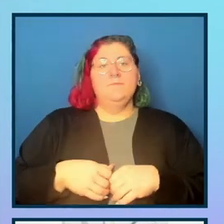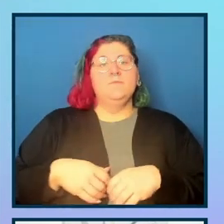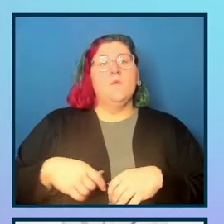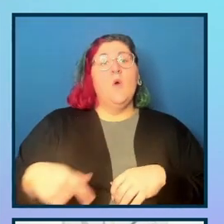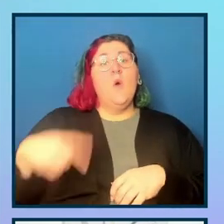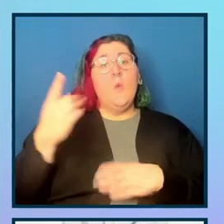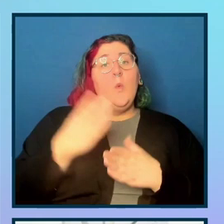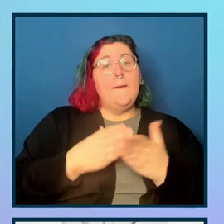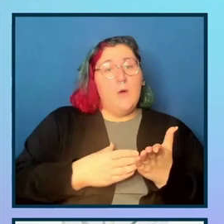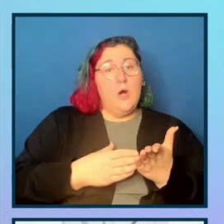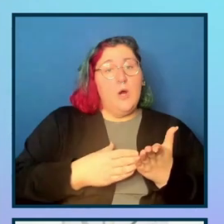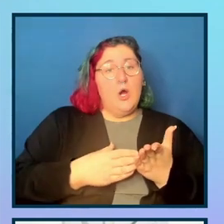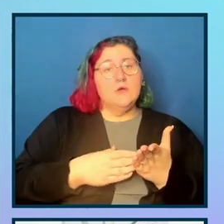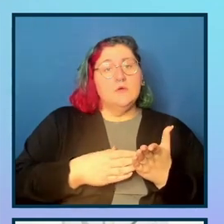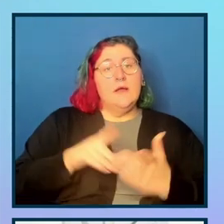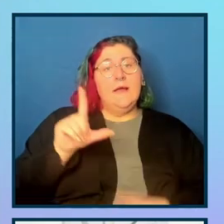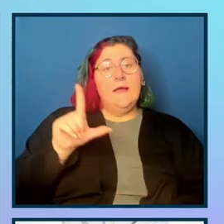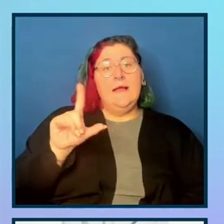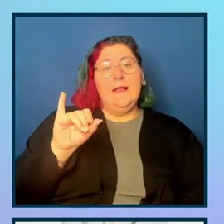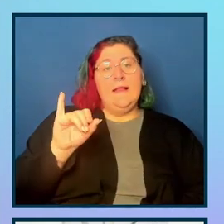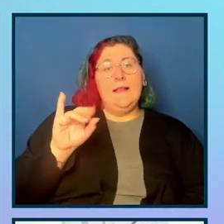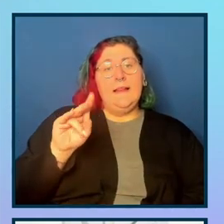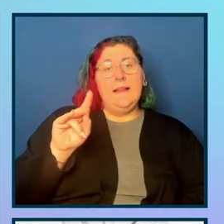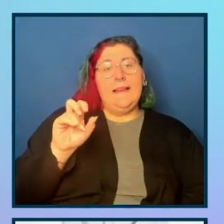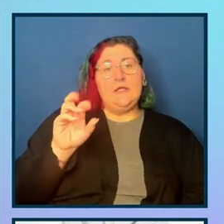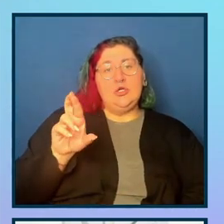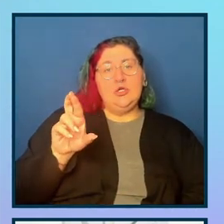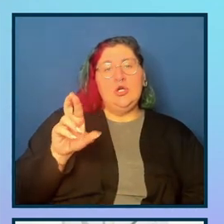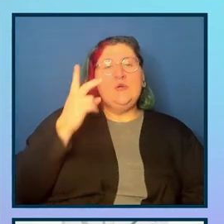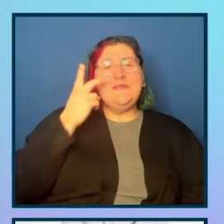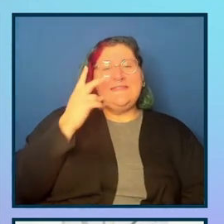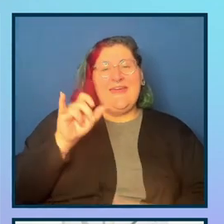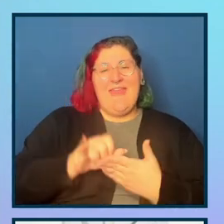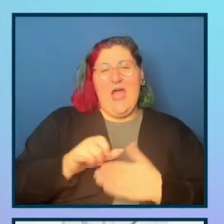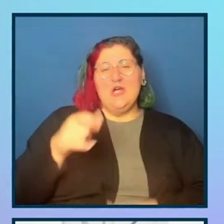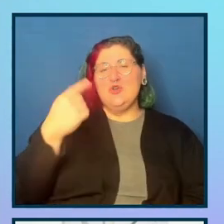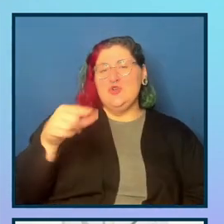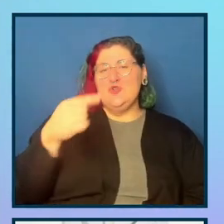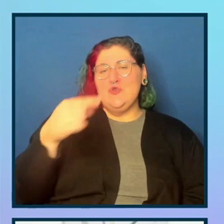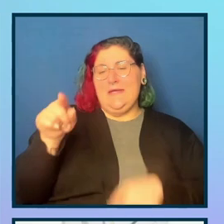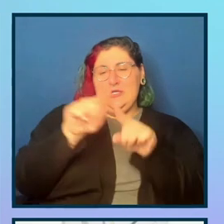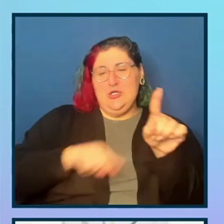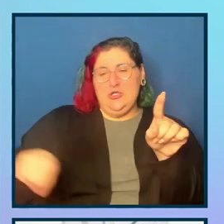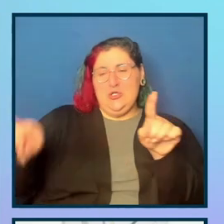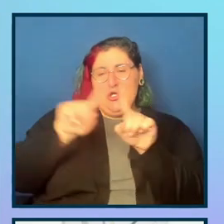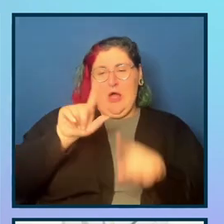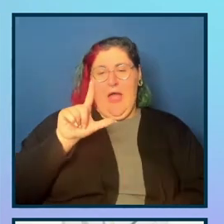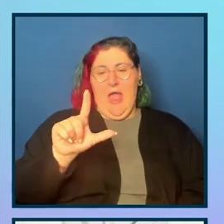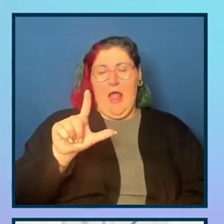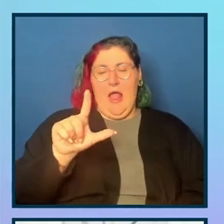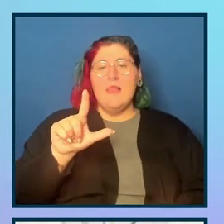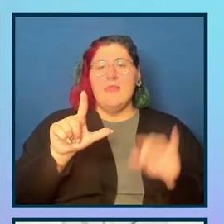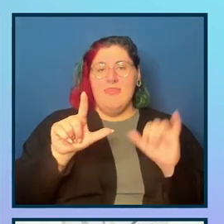designated by the green circle with an L with an it. The linter will help you in various